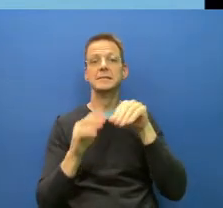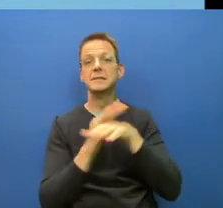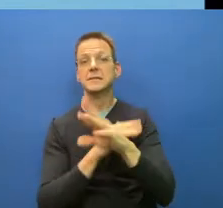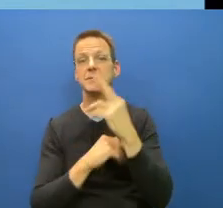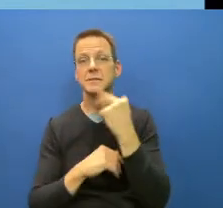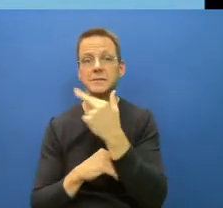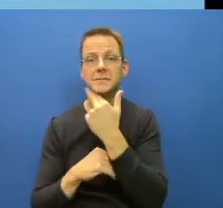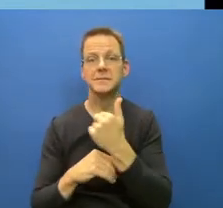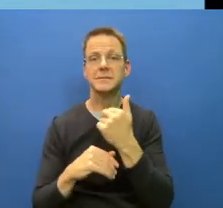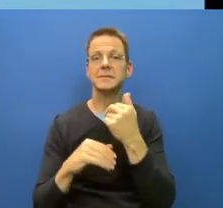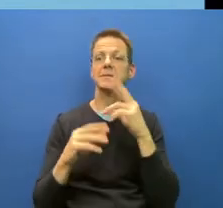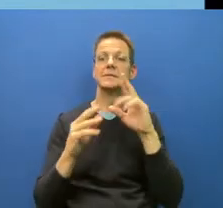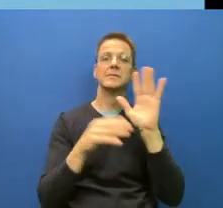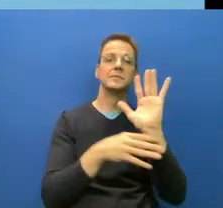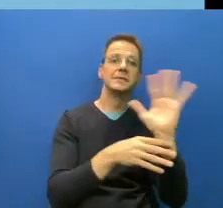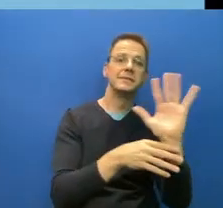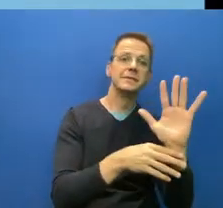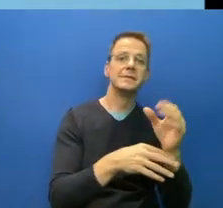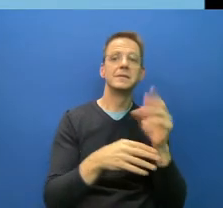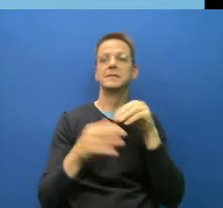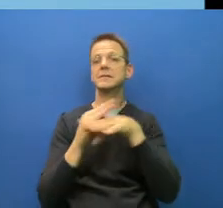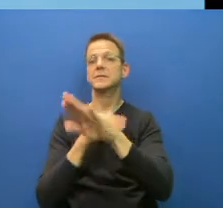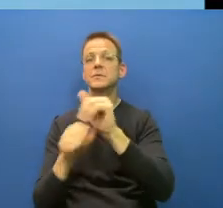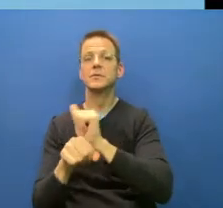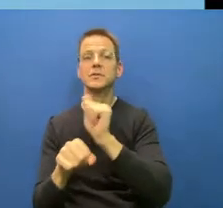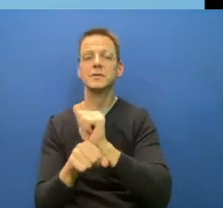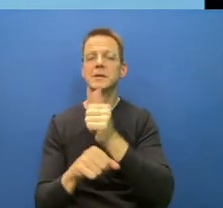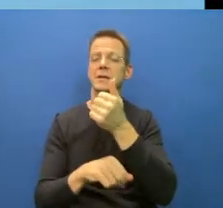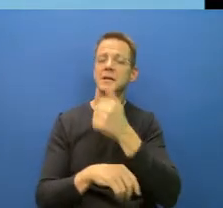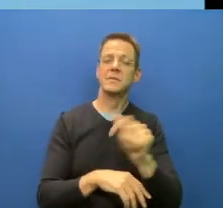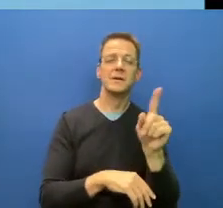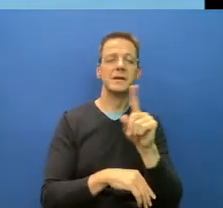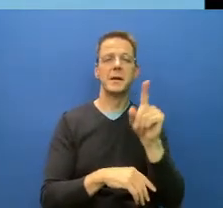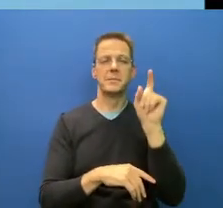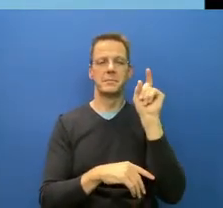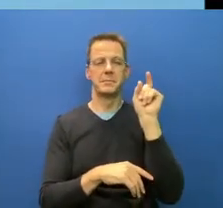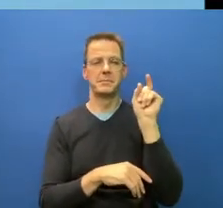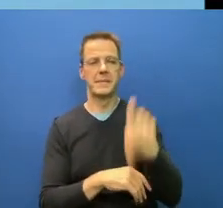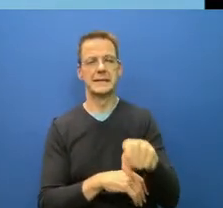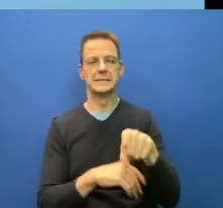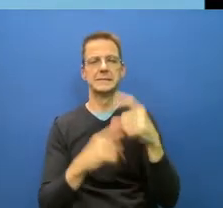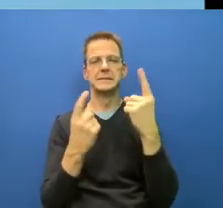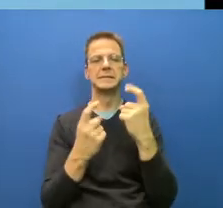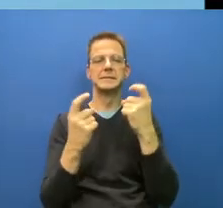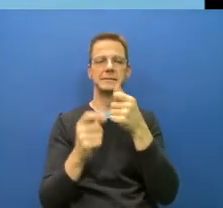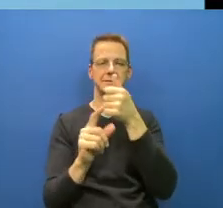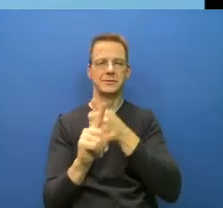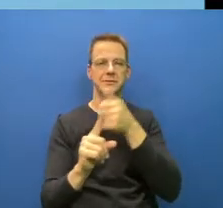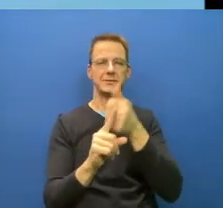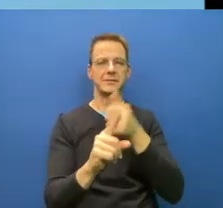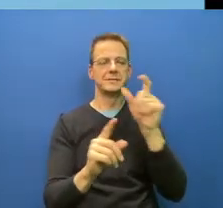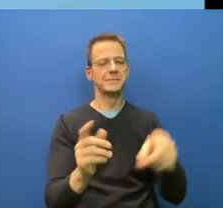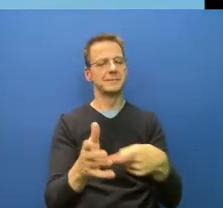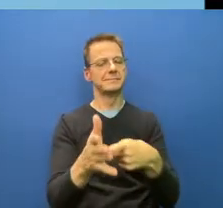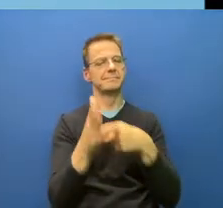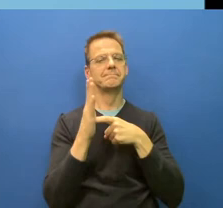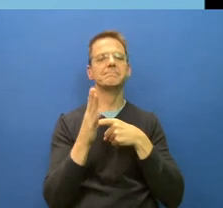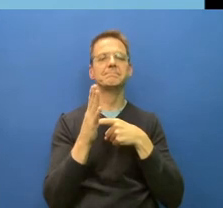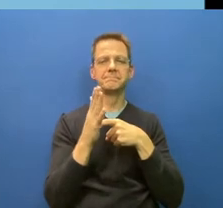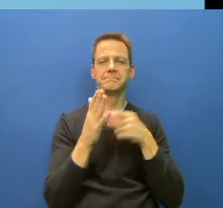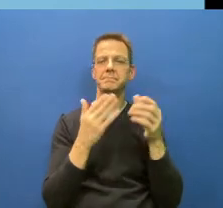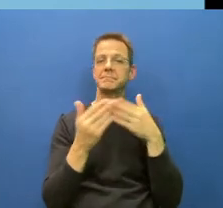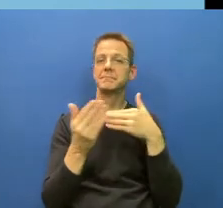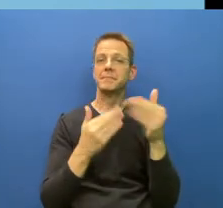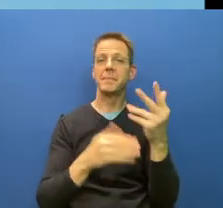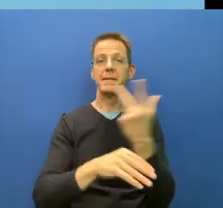or not. In many companies, they are tested and before private gatherings. And we have rapid tests. We could do